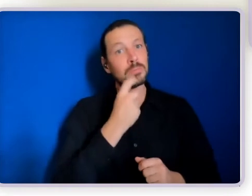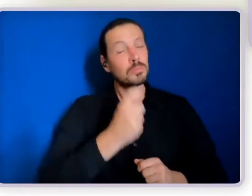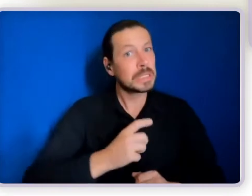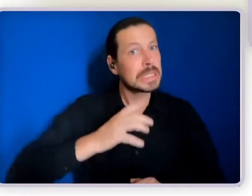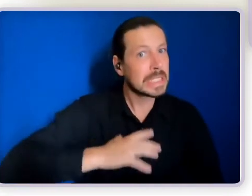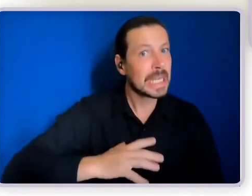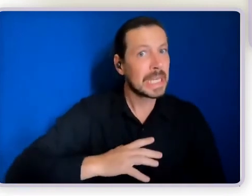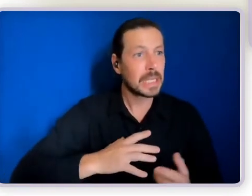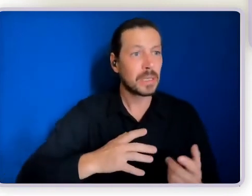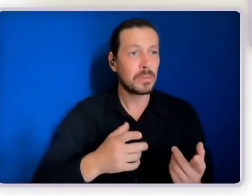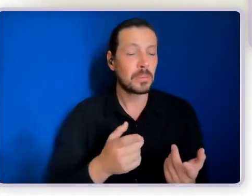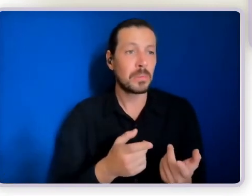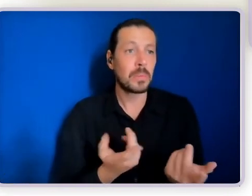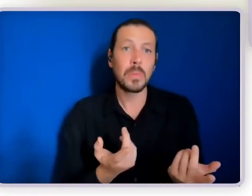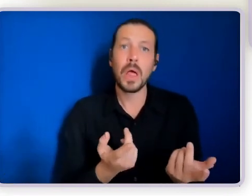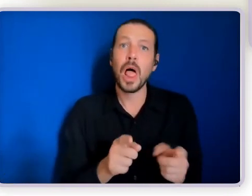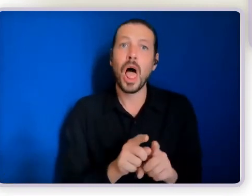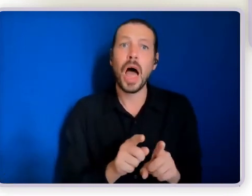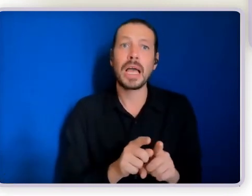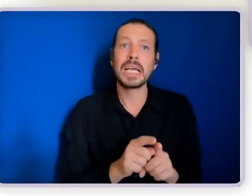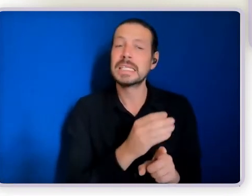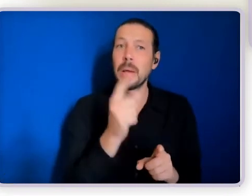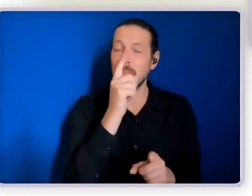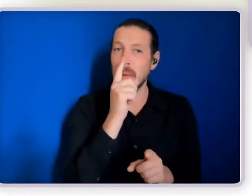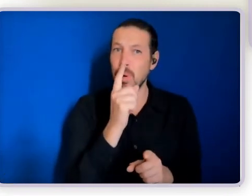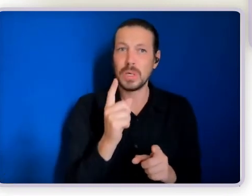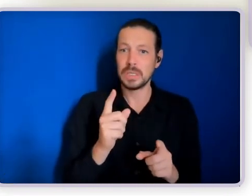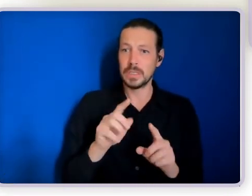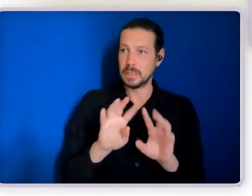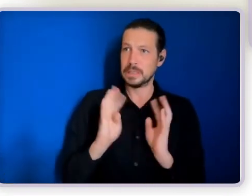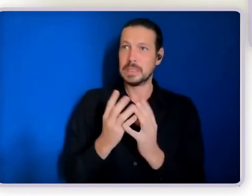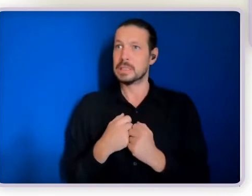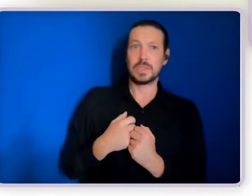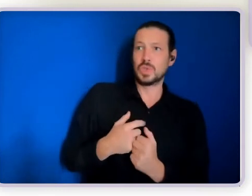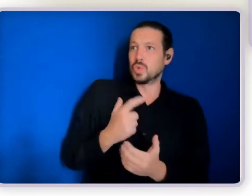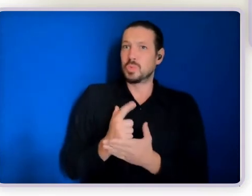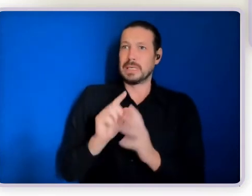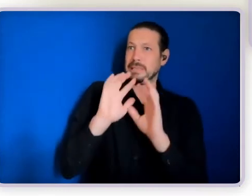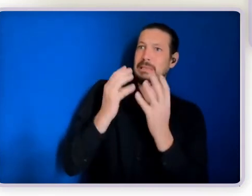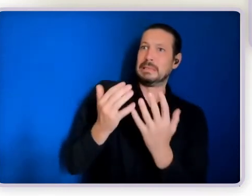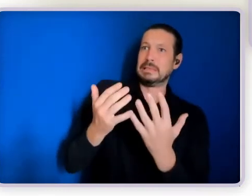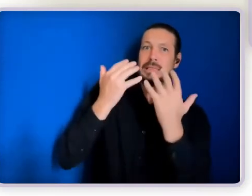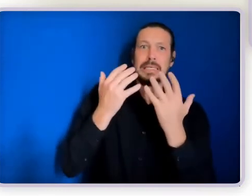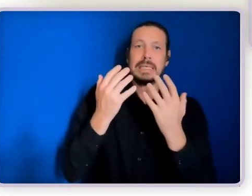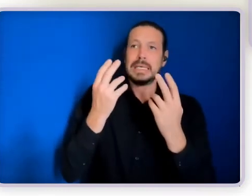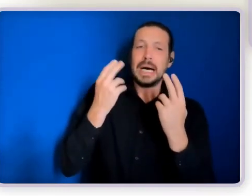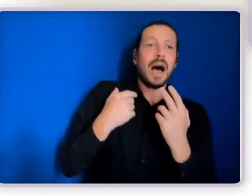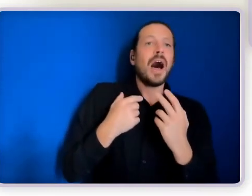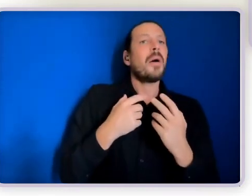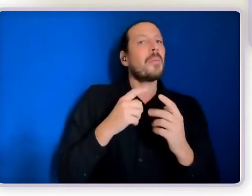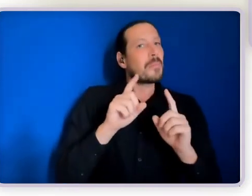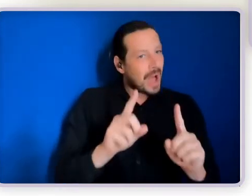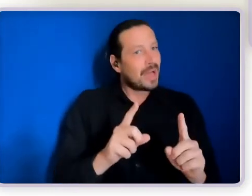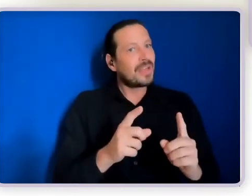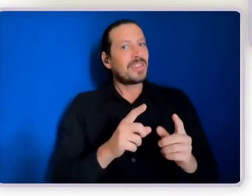sit around the kitchen table or the coffee table in the lounge room that was way too much for them but over time they're contributing now they're